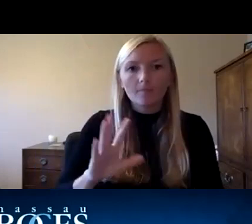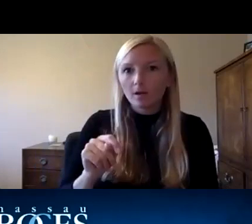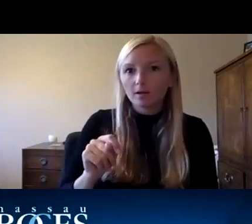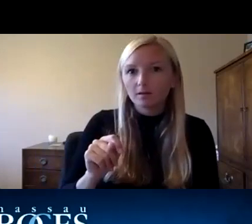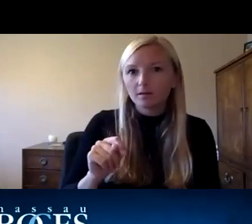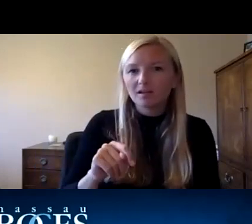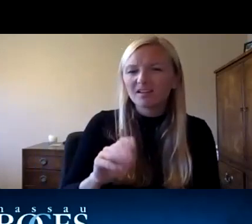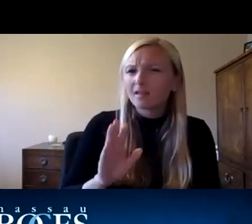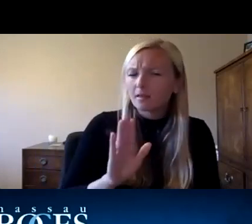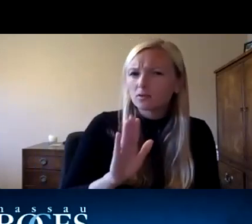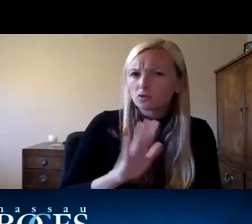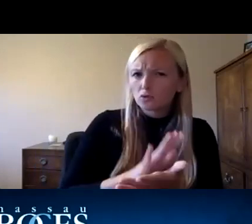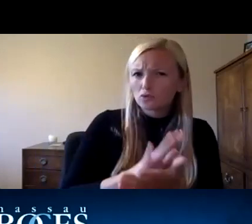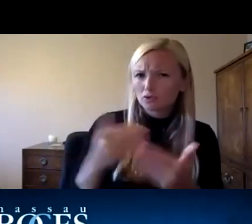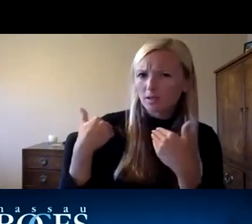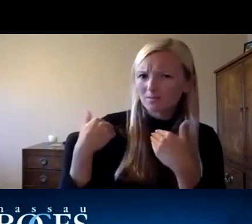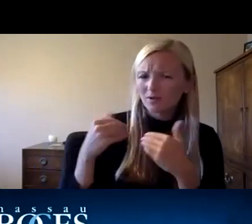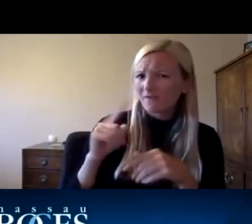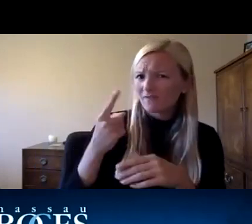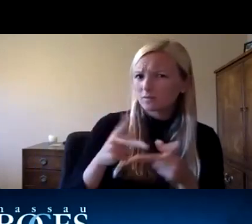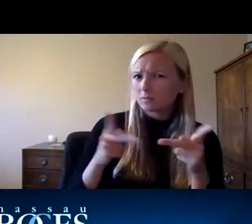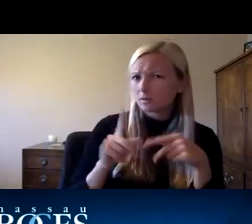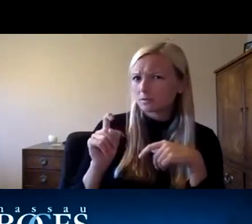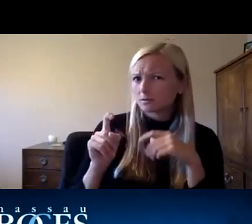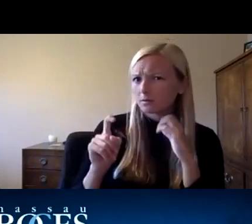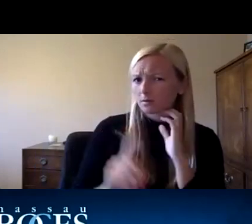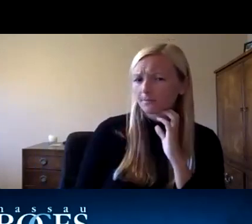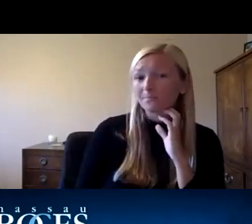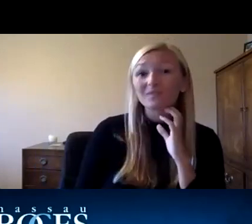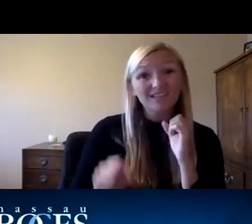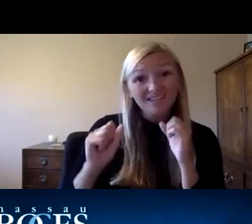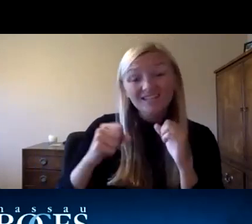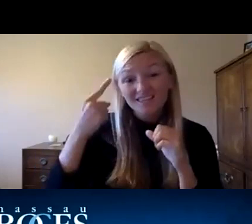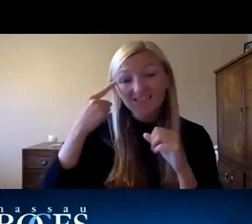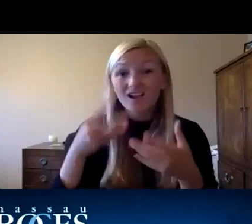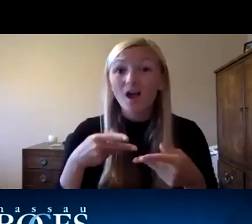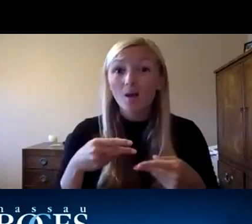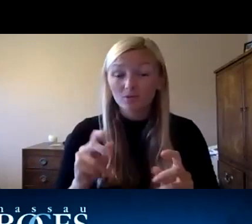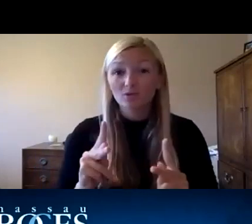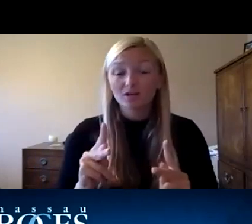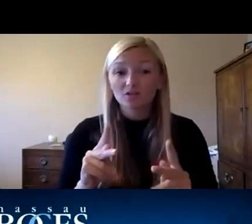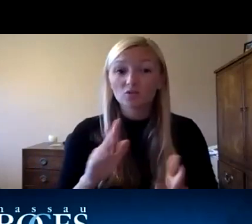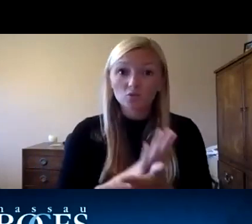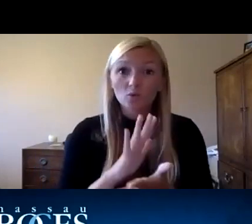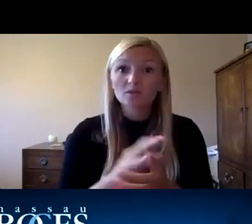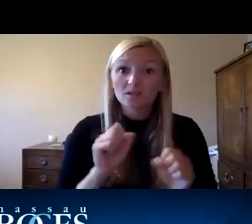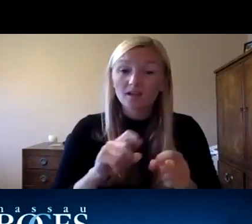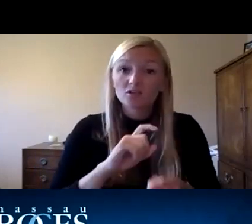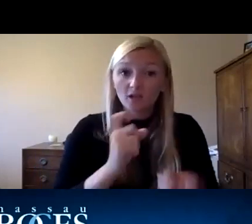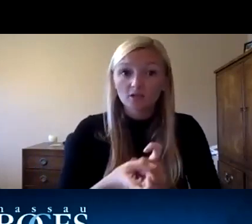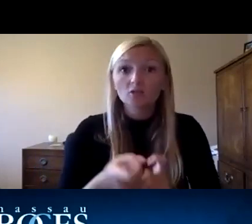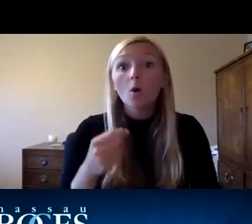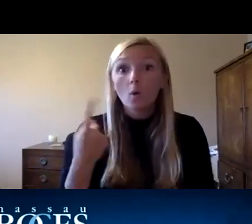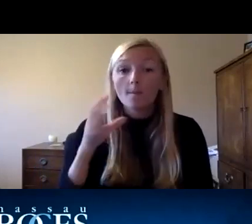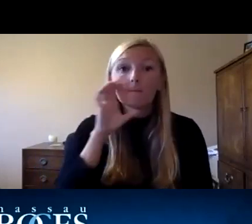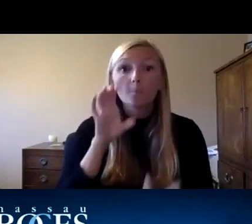their responsibility in the first place so yes i think there's opportunity that that schools may change one of the pictures that i had